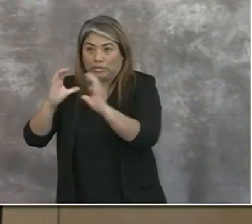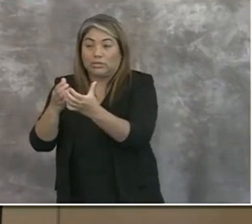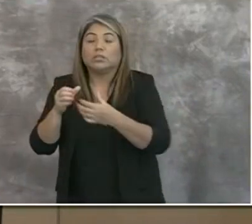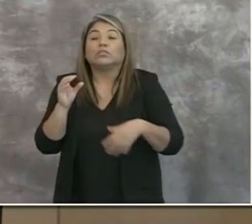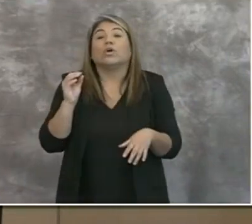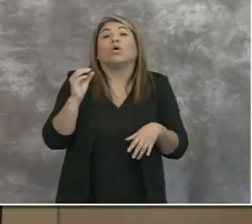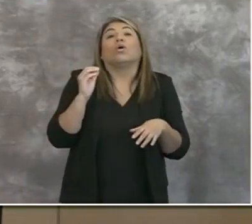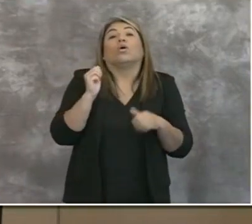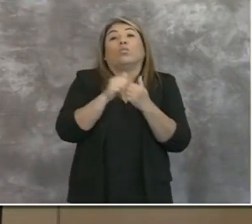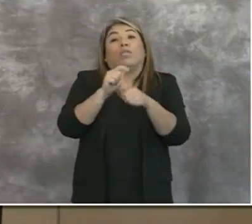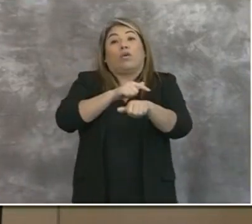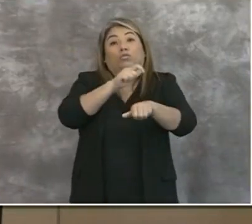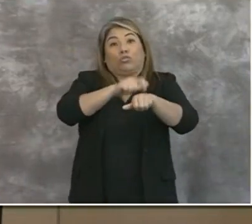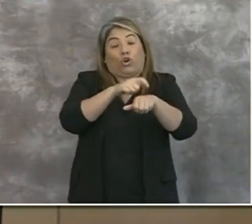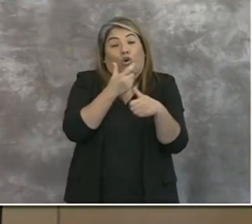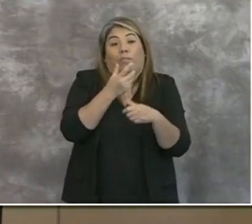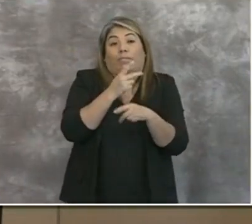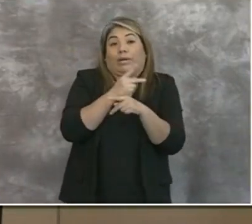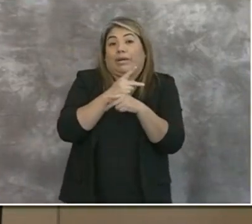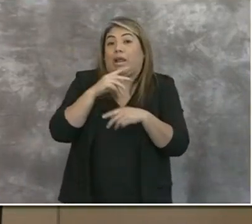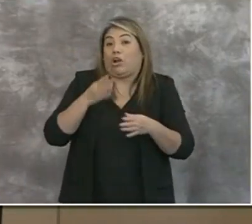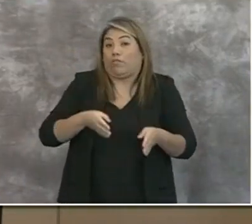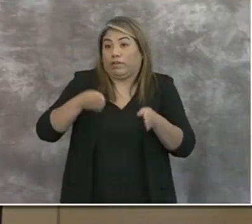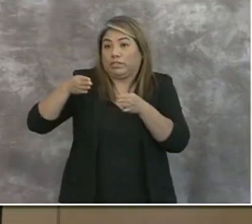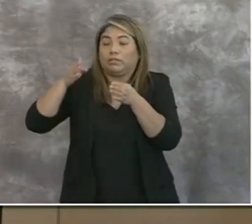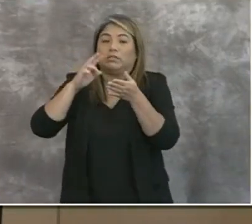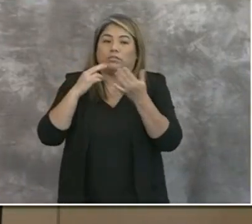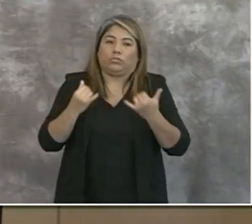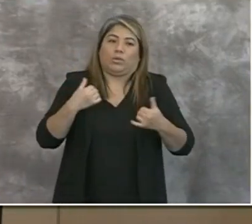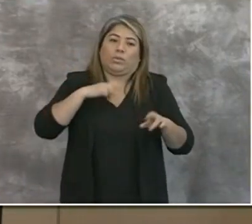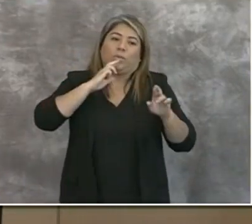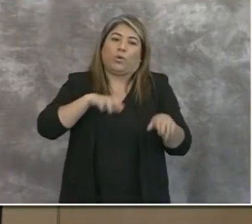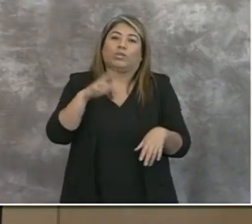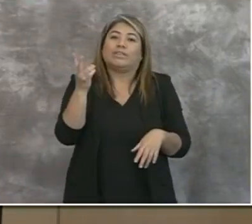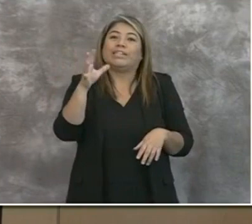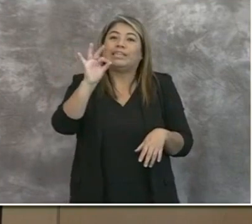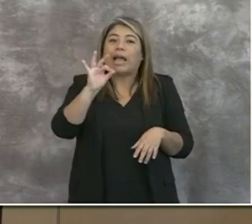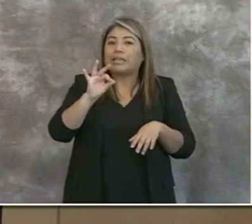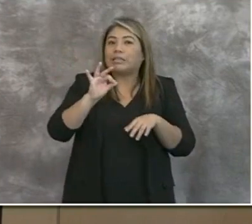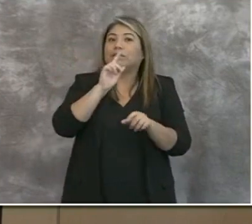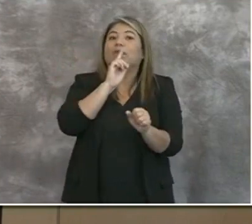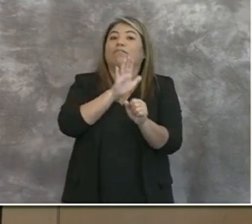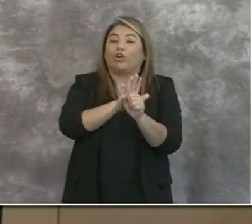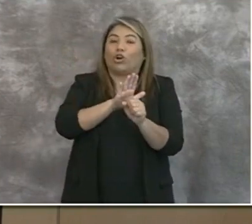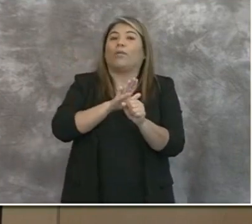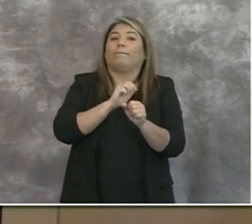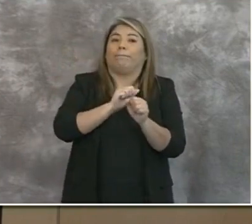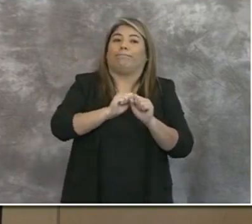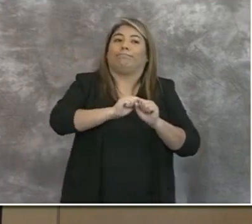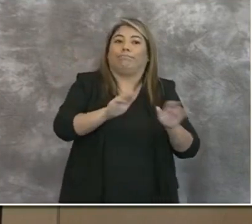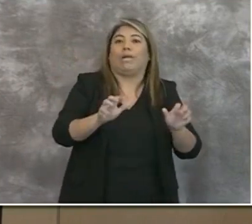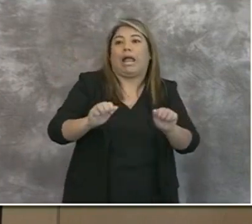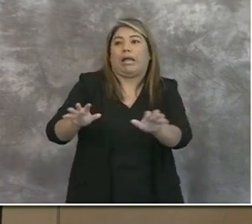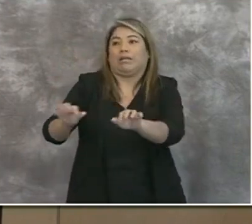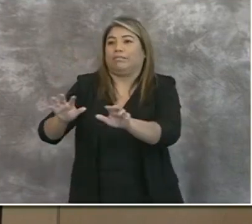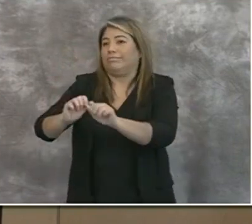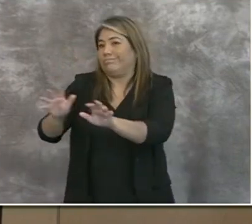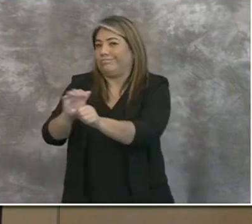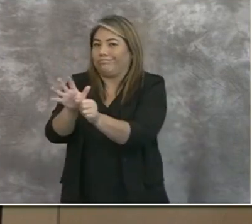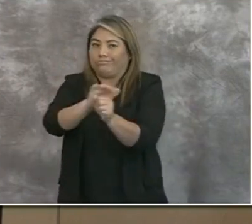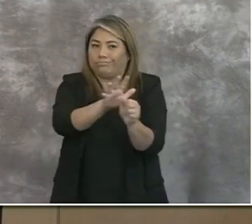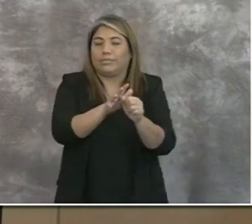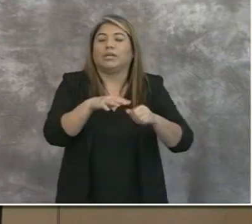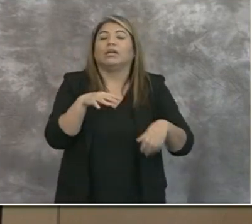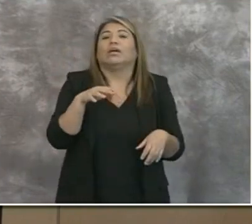care facilities, today I reported that we have a total of 79 confirmed active outbreaks, and we have